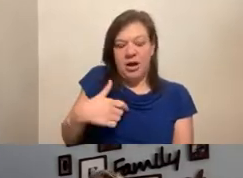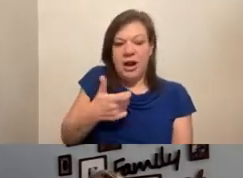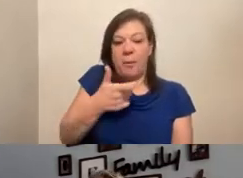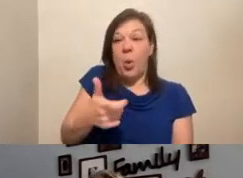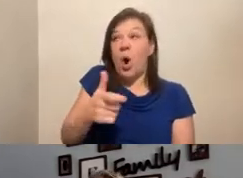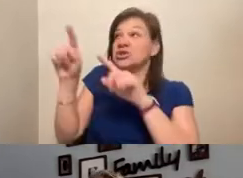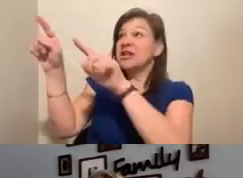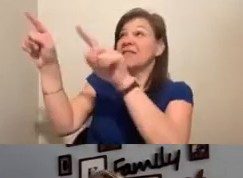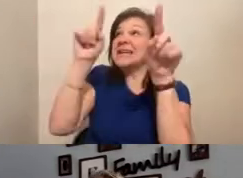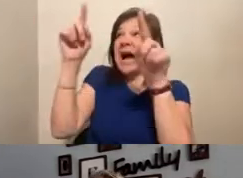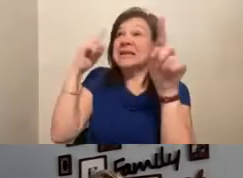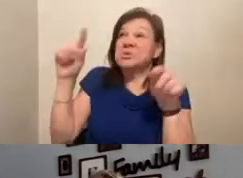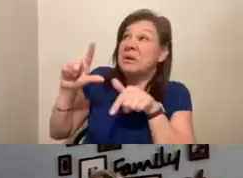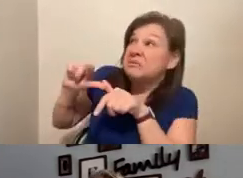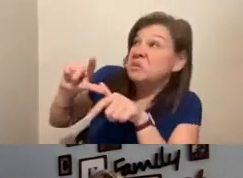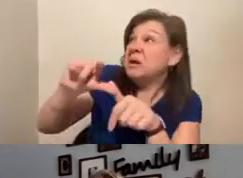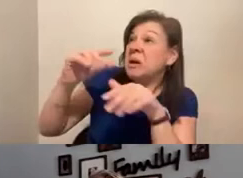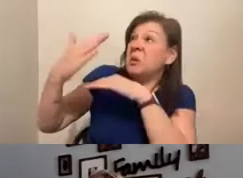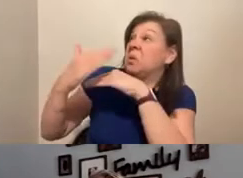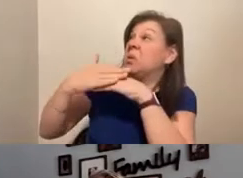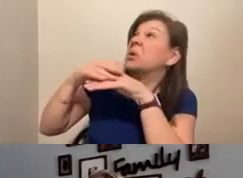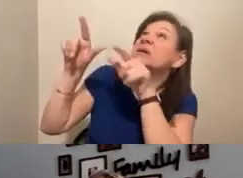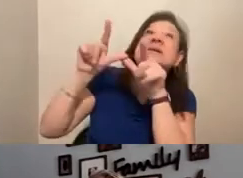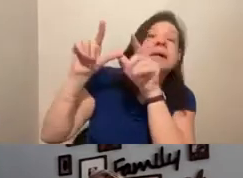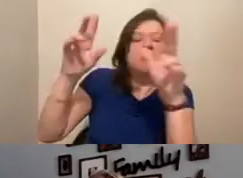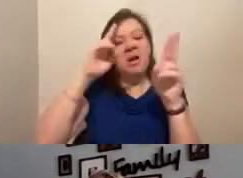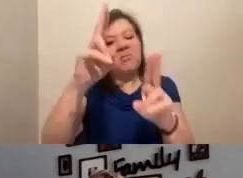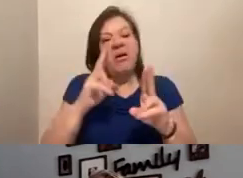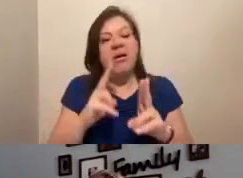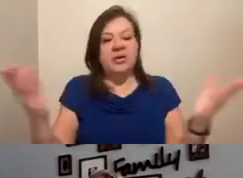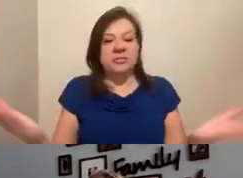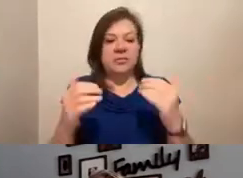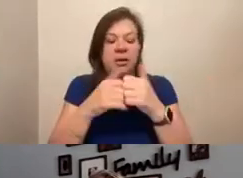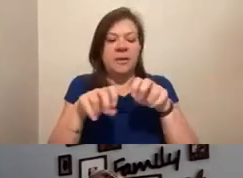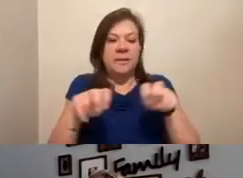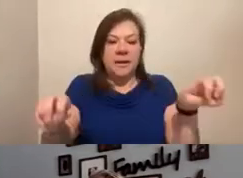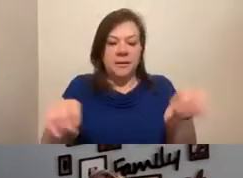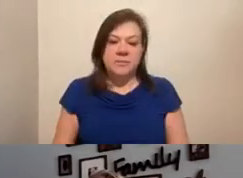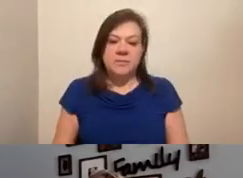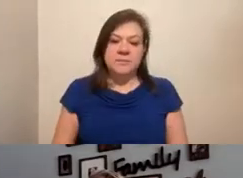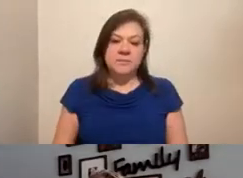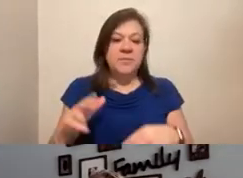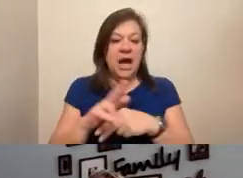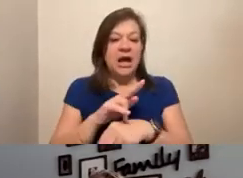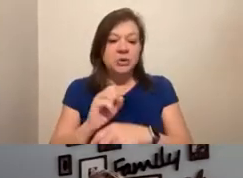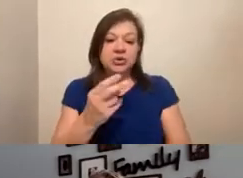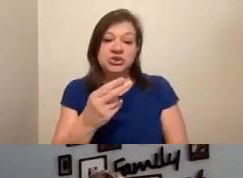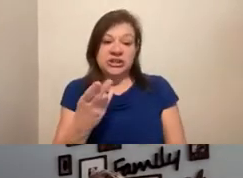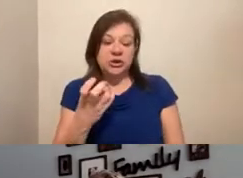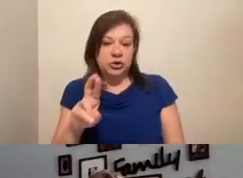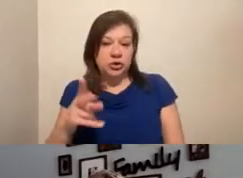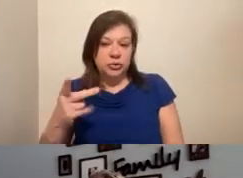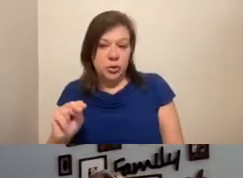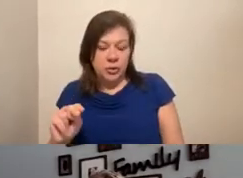because we're under tornado watch. And I feel really honored to be part of this panel. I use she, her pronouns.